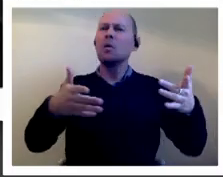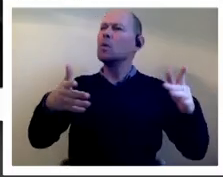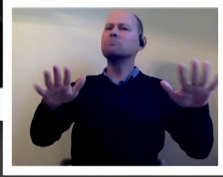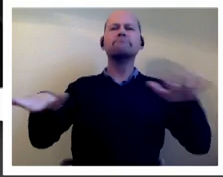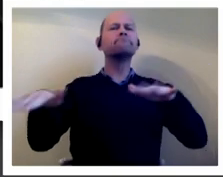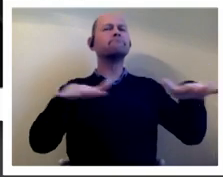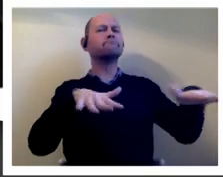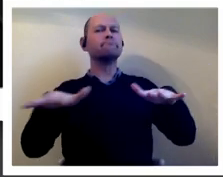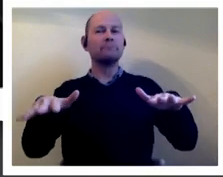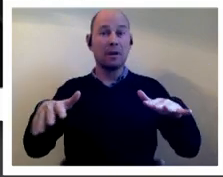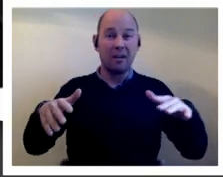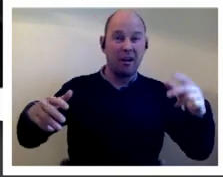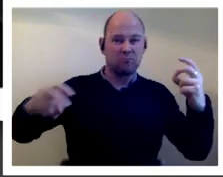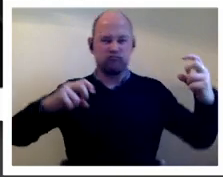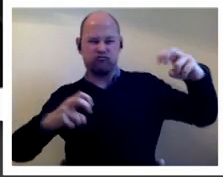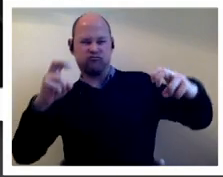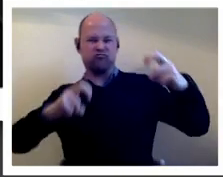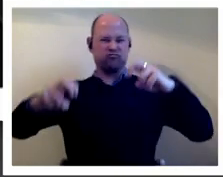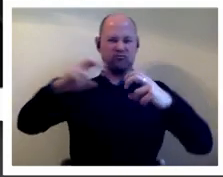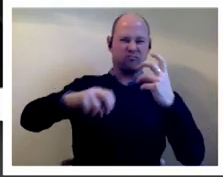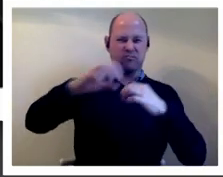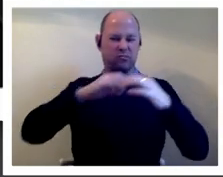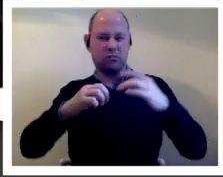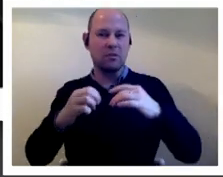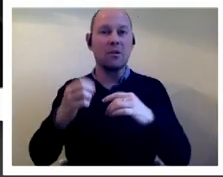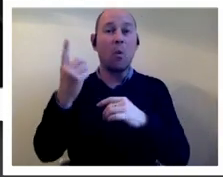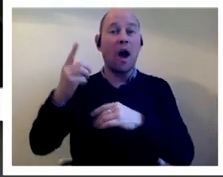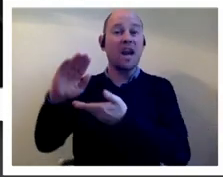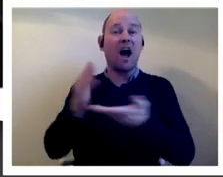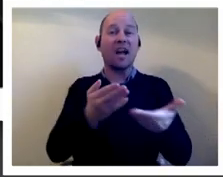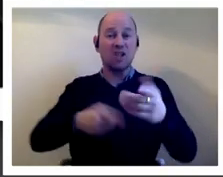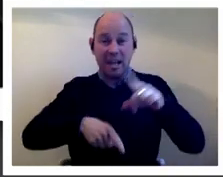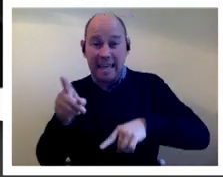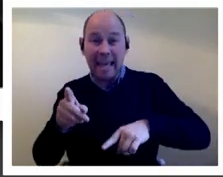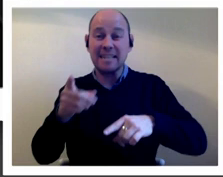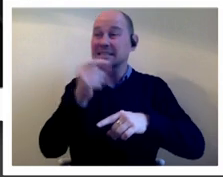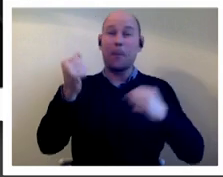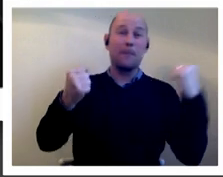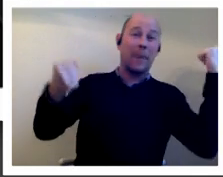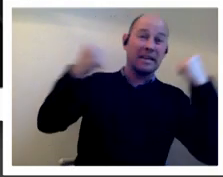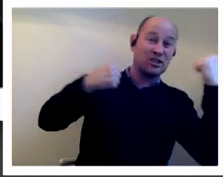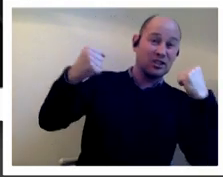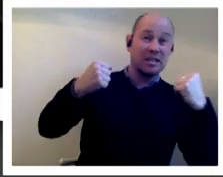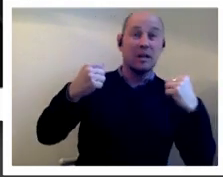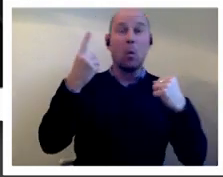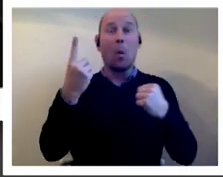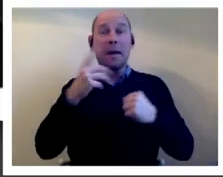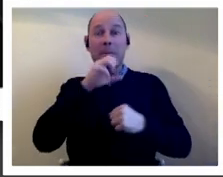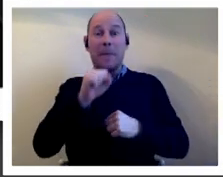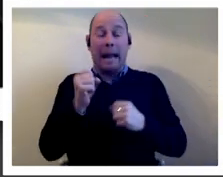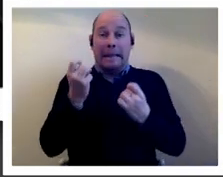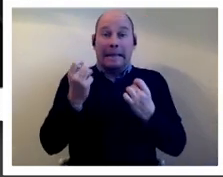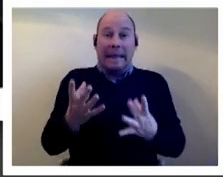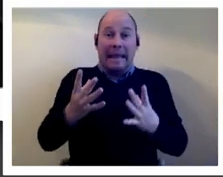scuffle one usher got kicked several others got punched apparently one usher apparently almost lost his trousers and the